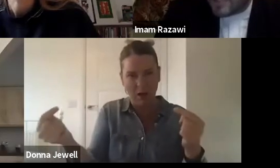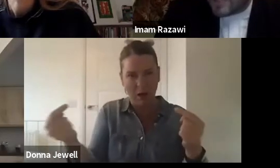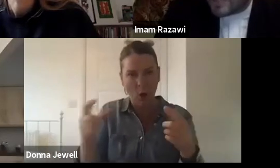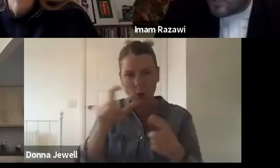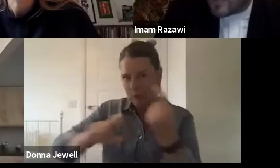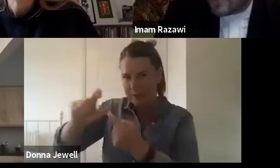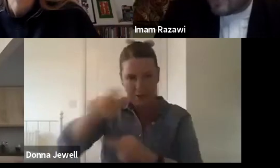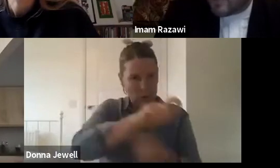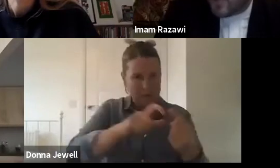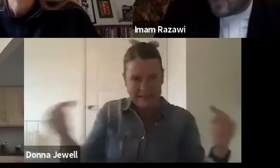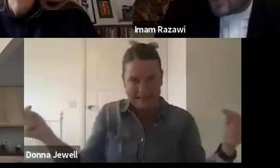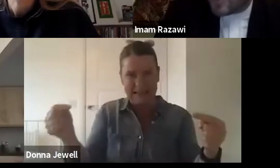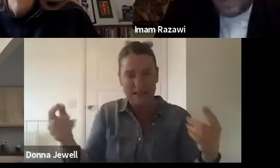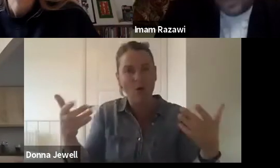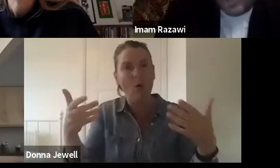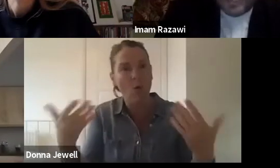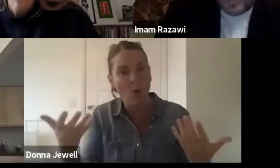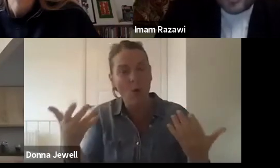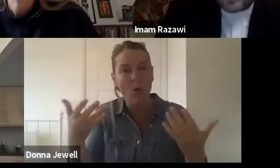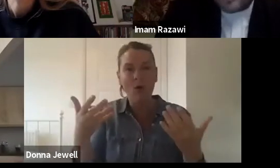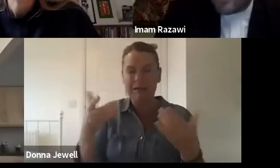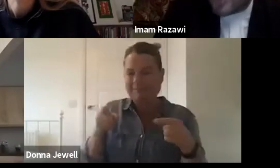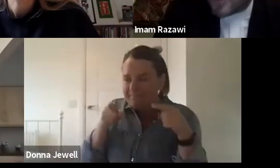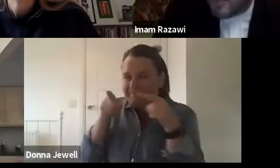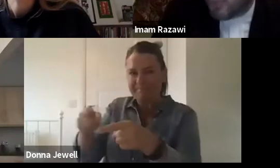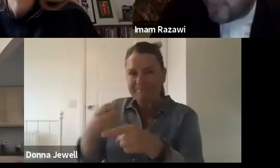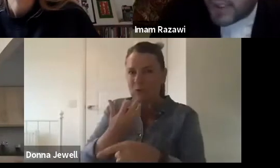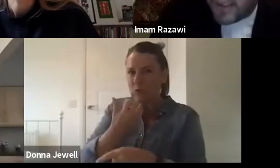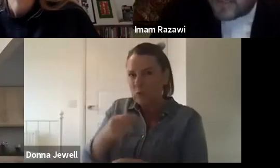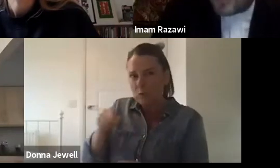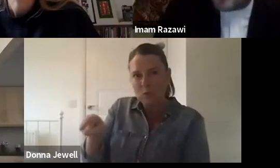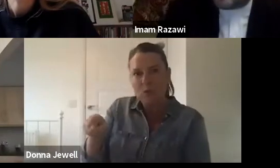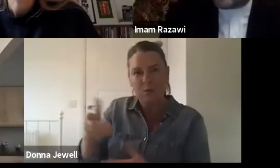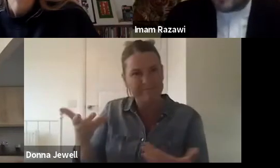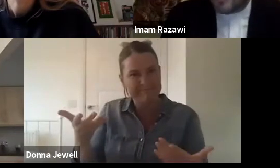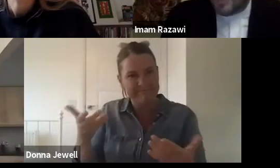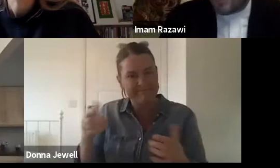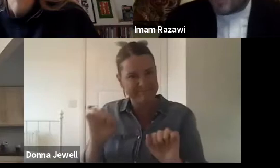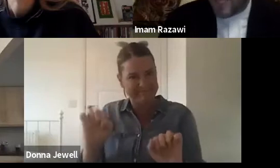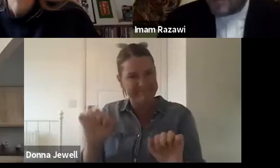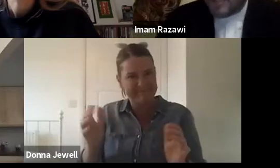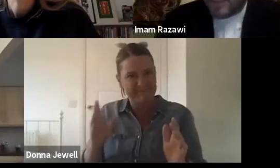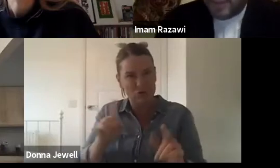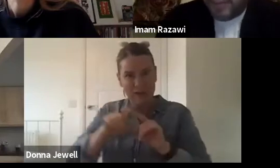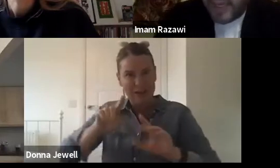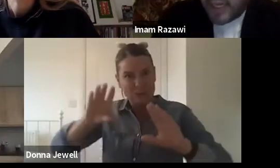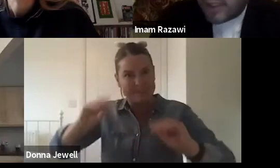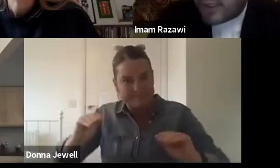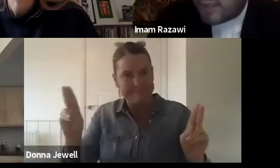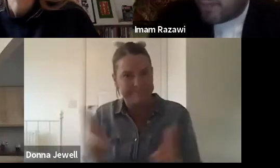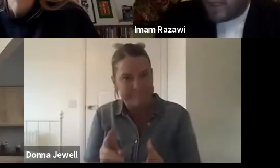then, and I guess we can, we can work all to make net networks. I give you an example, one particular university was kind enough to